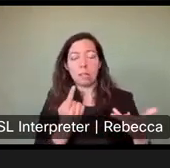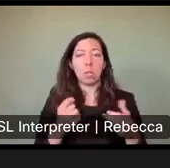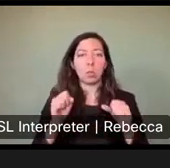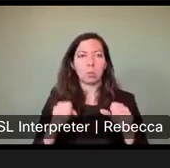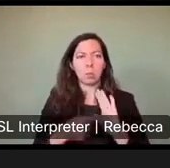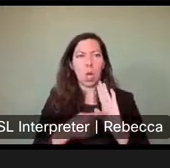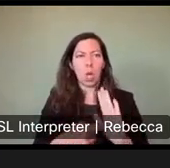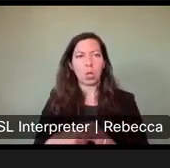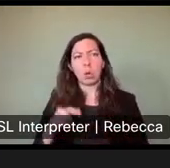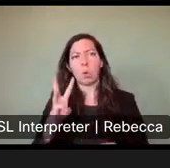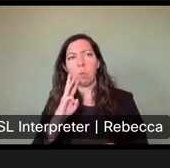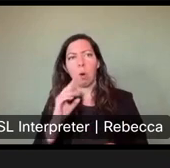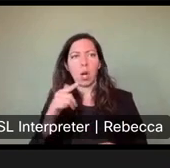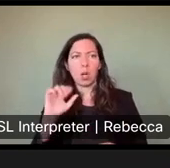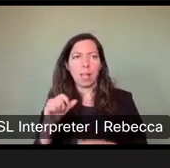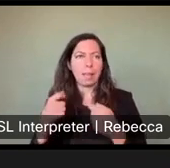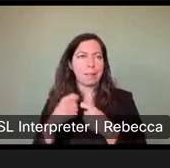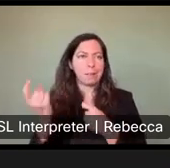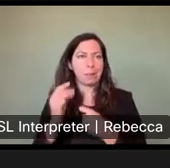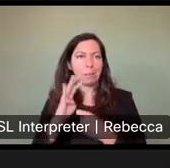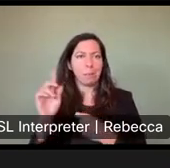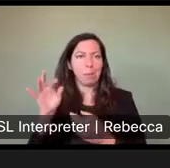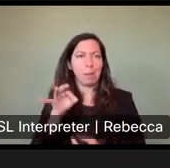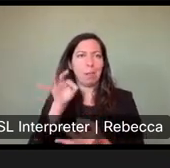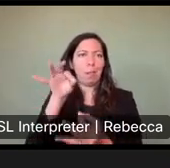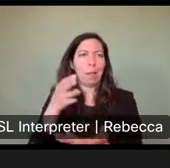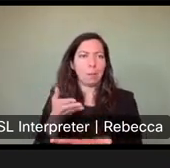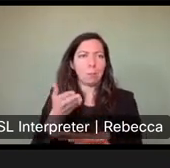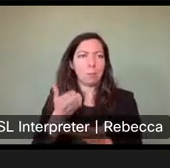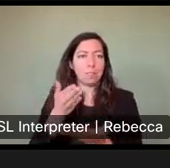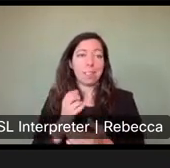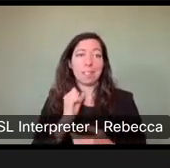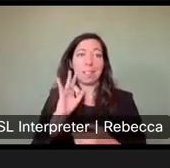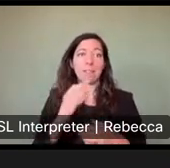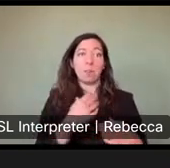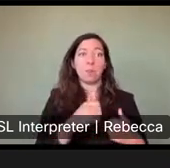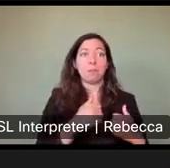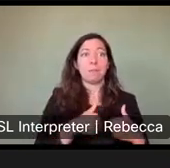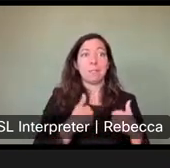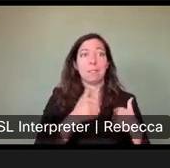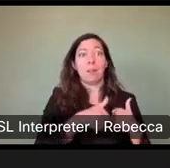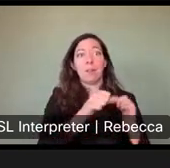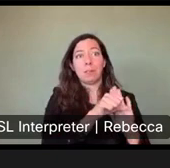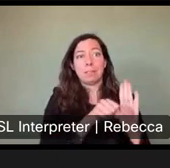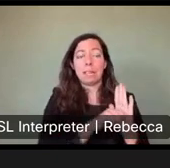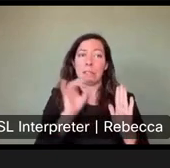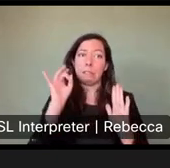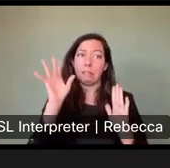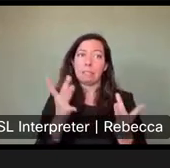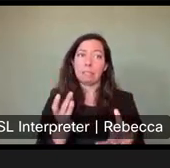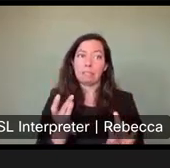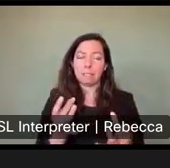is there a very, this is very difficult catch. Um, so thank you for that